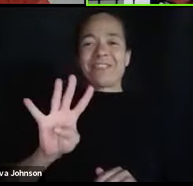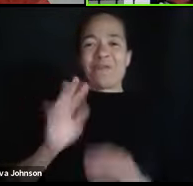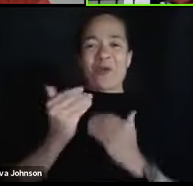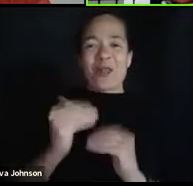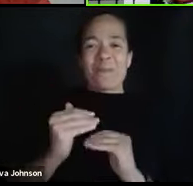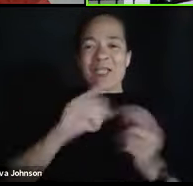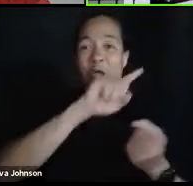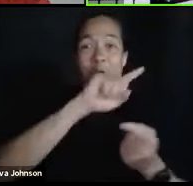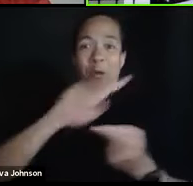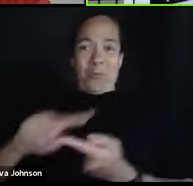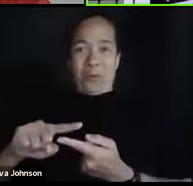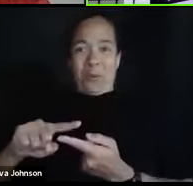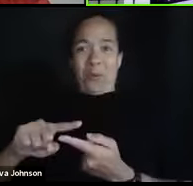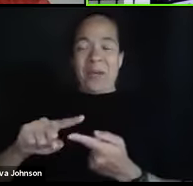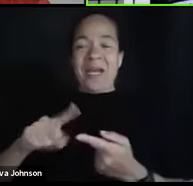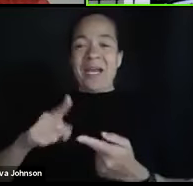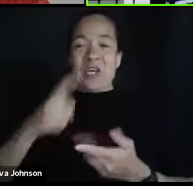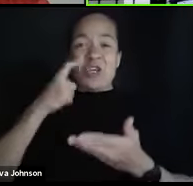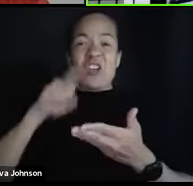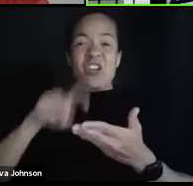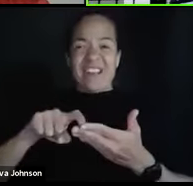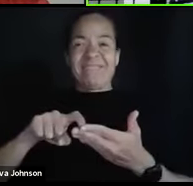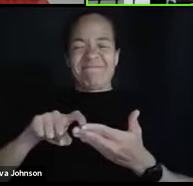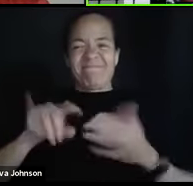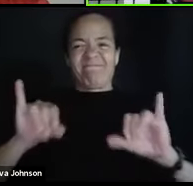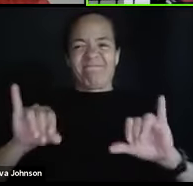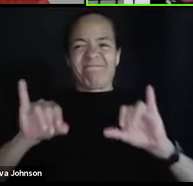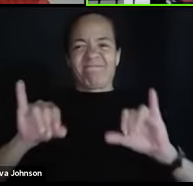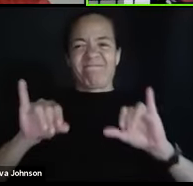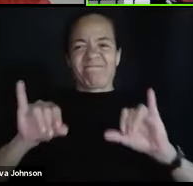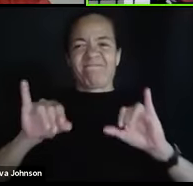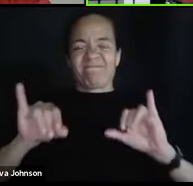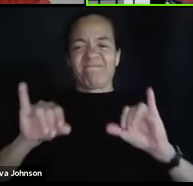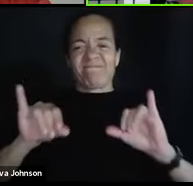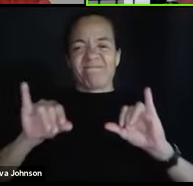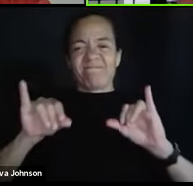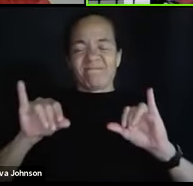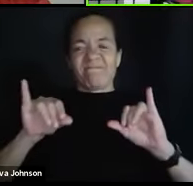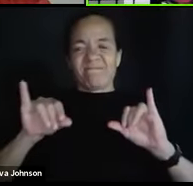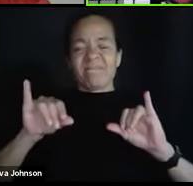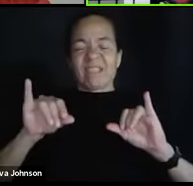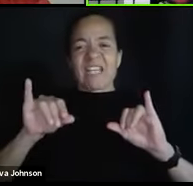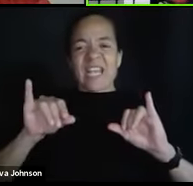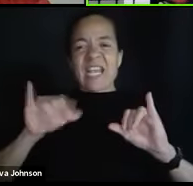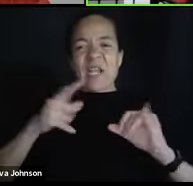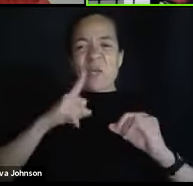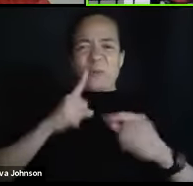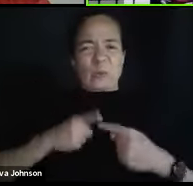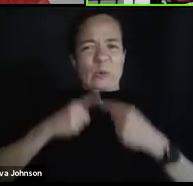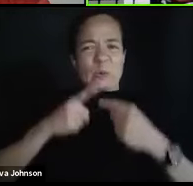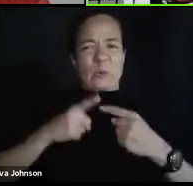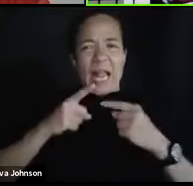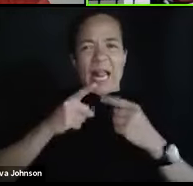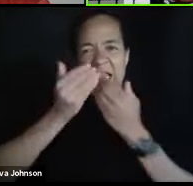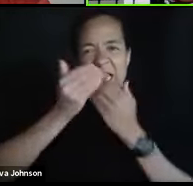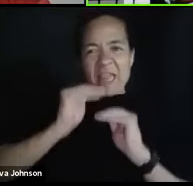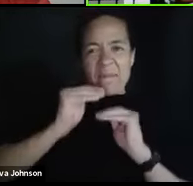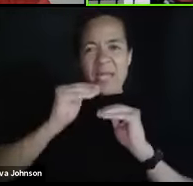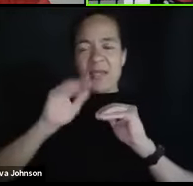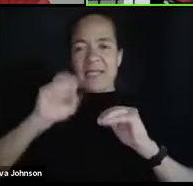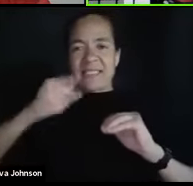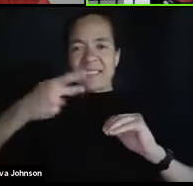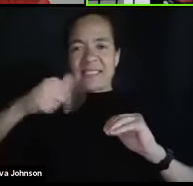So, you can see there are going to be space, extreme space constraints on how